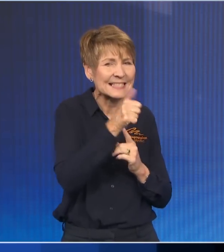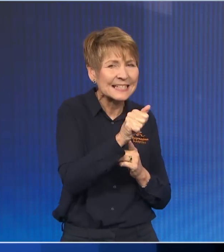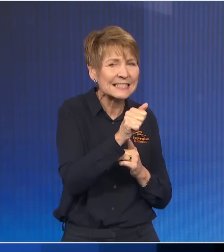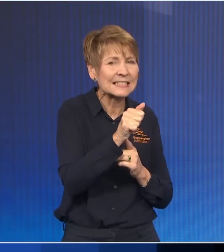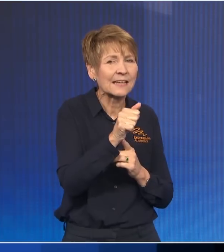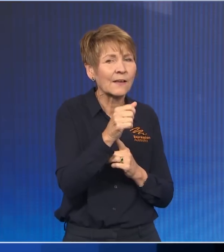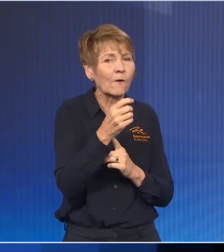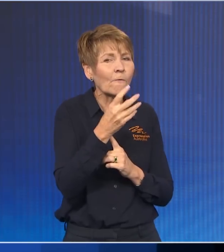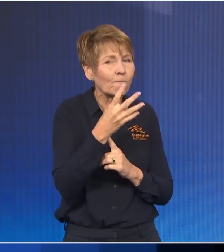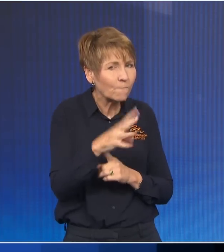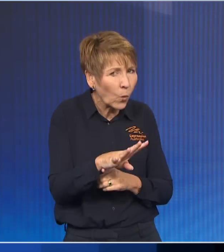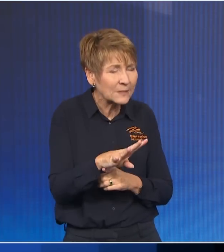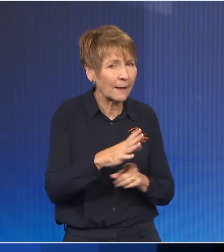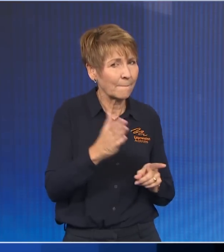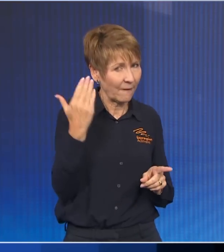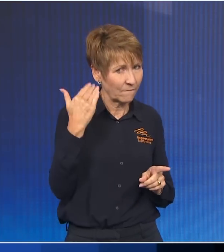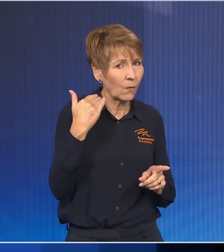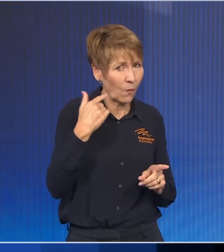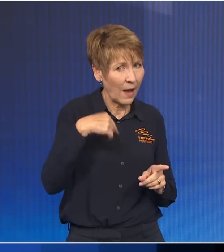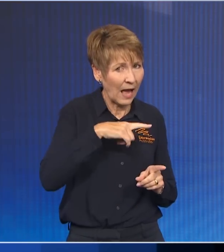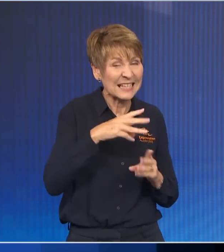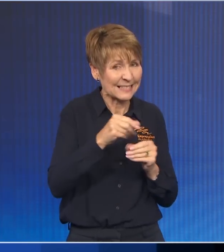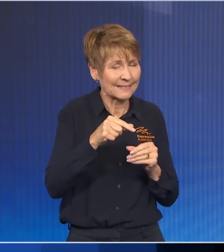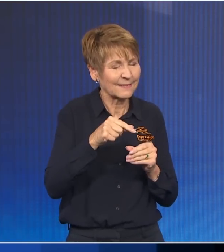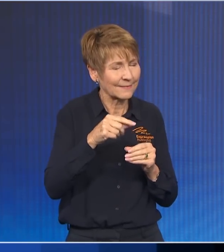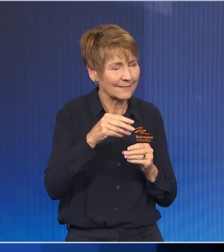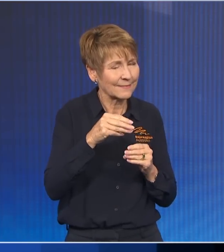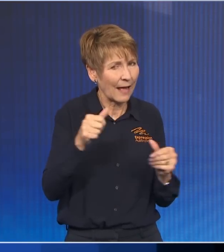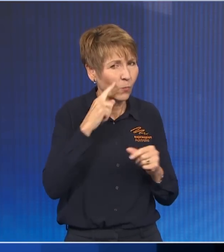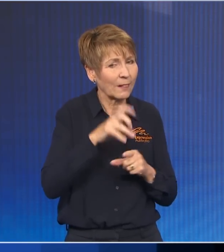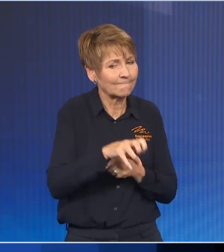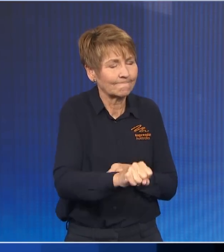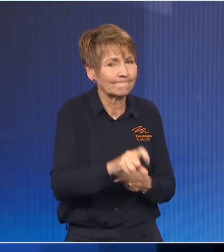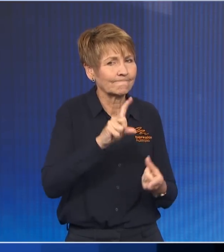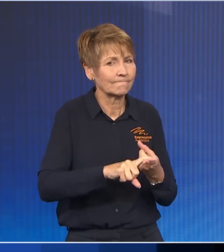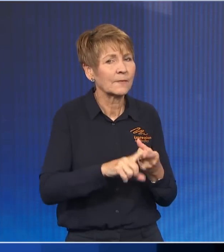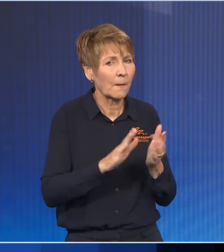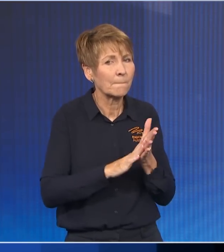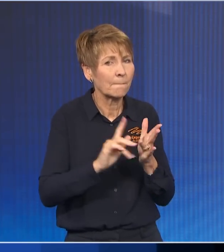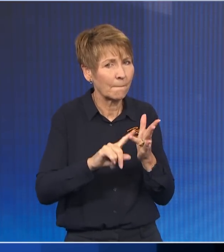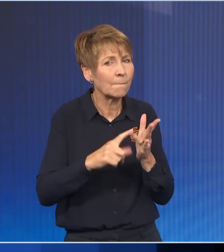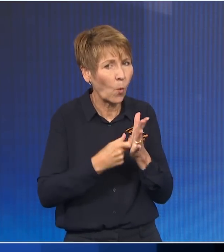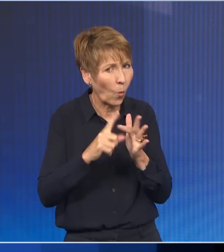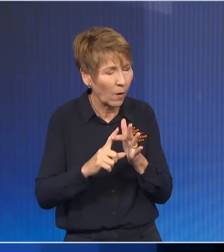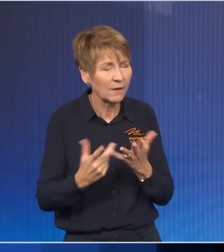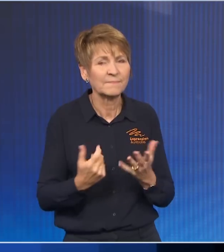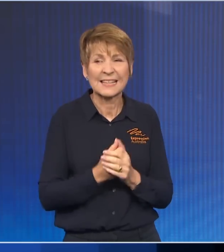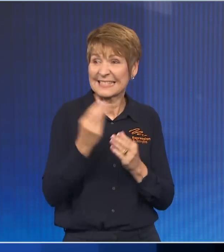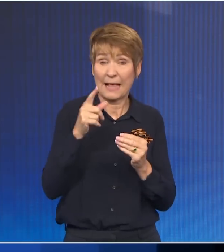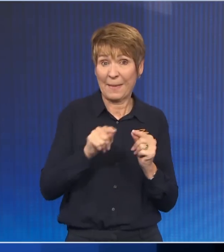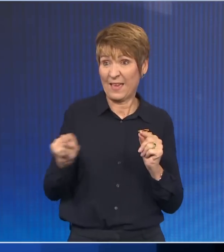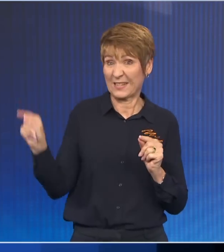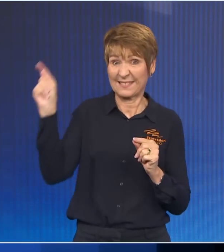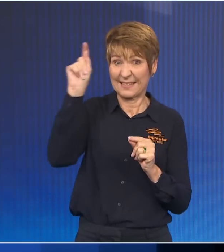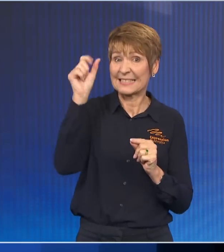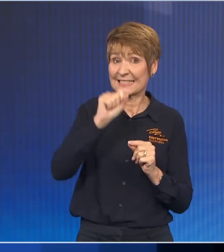now does appear that we will retain the seat of more. So in relation to a number of seats across Australia, there still are the